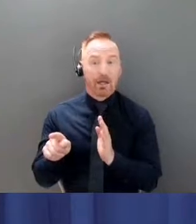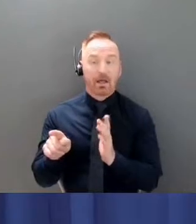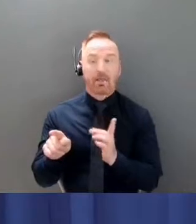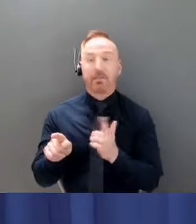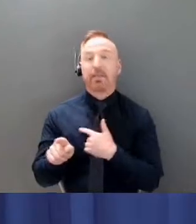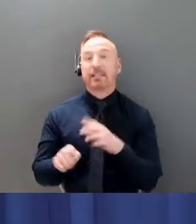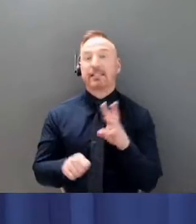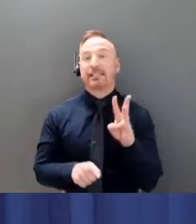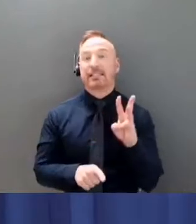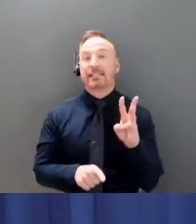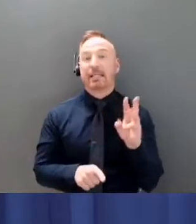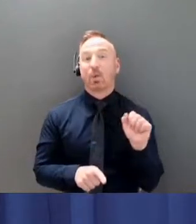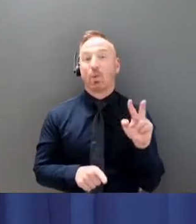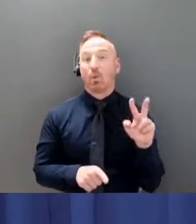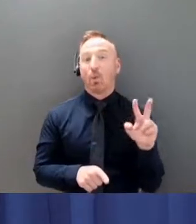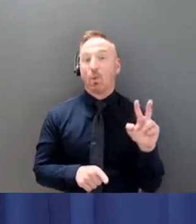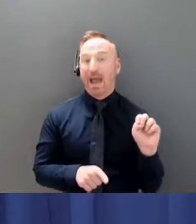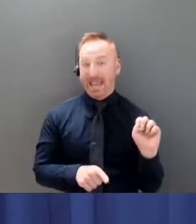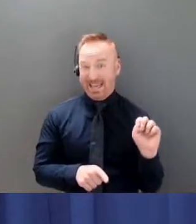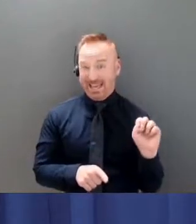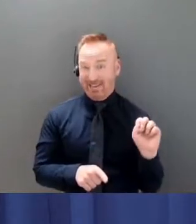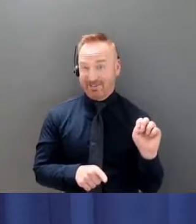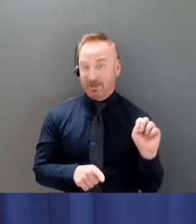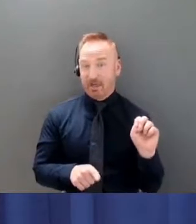is going to be on UConn's healthcare system?